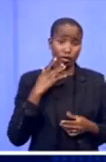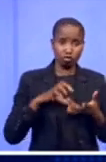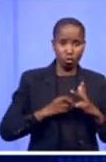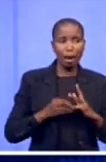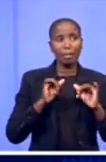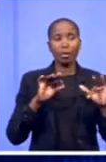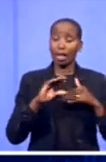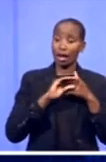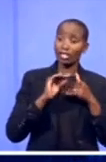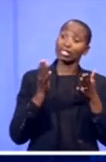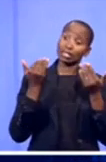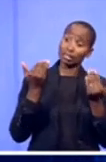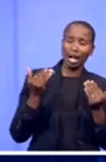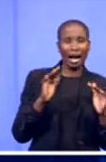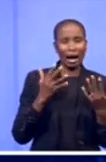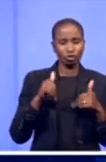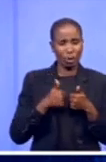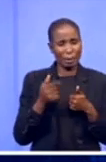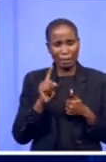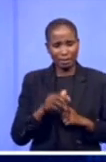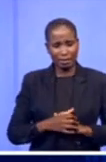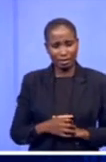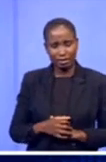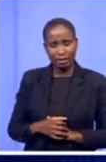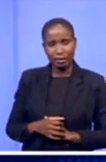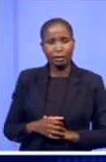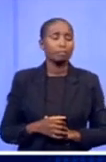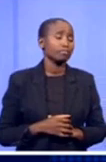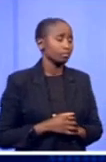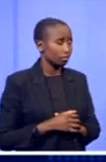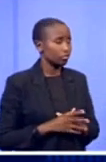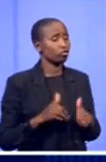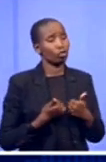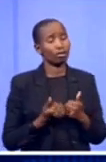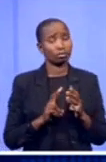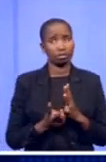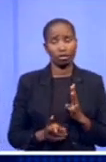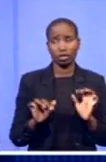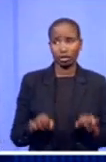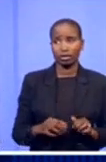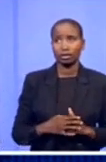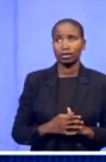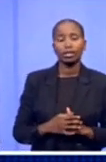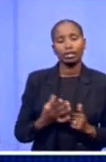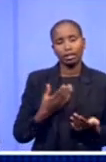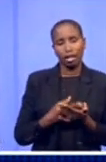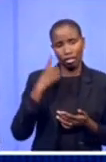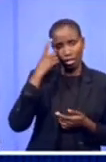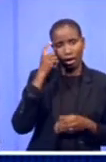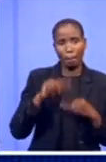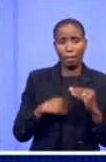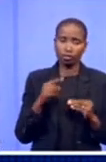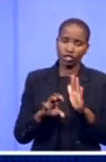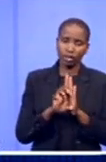Well, there are various. So, I mean, if I think of, you know, examples that come to mind of